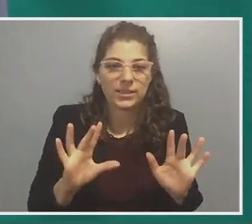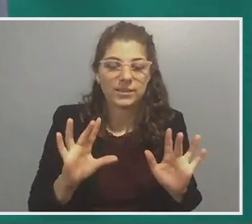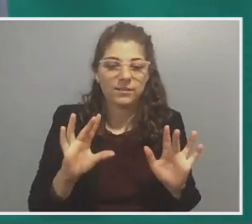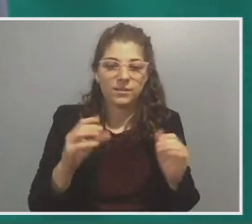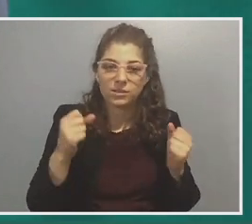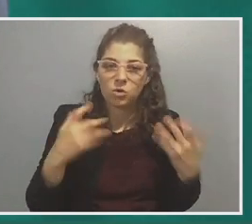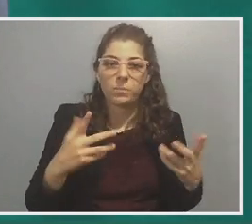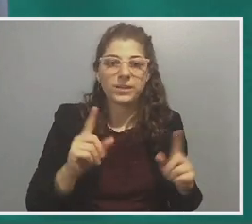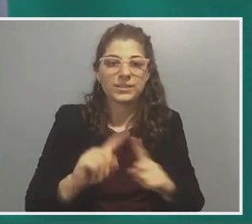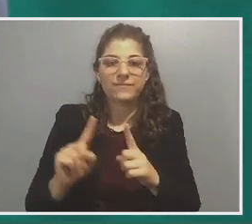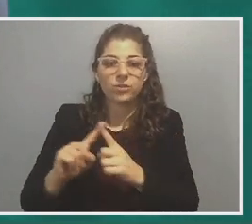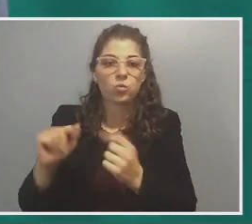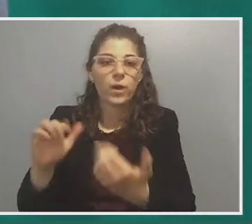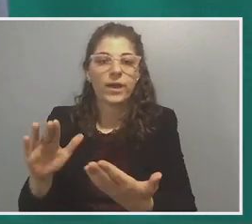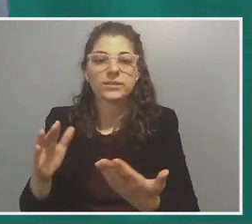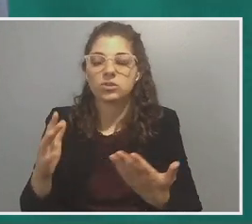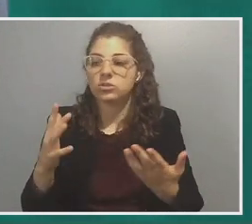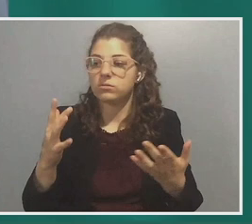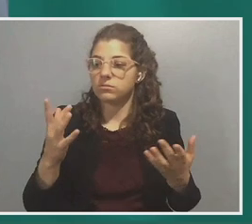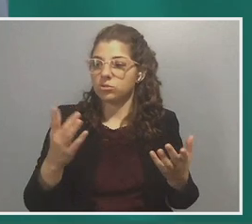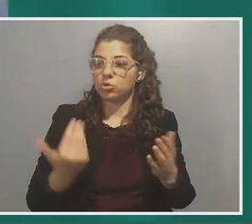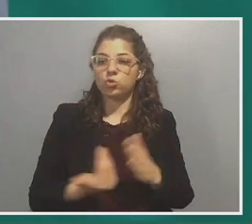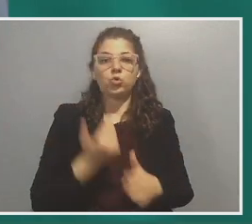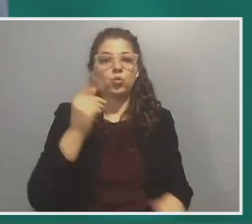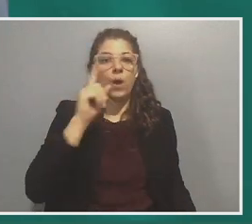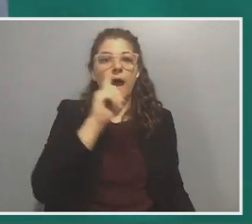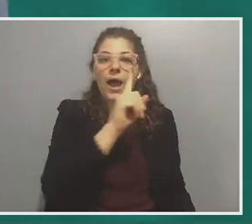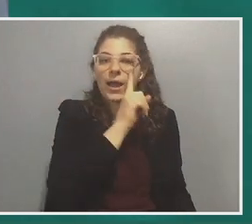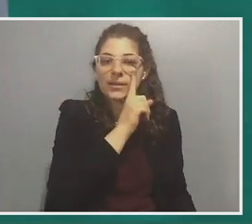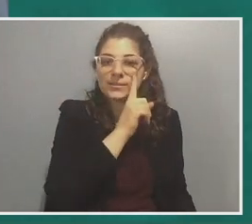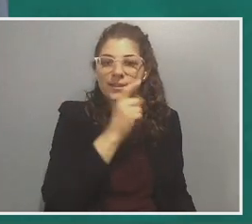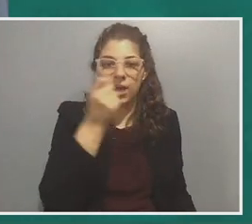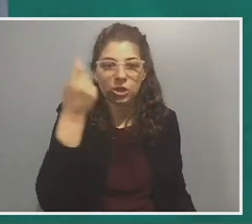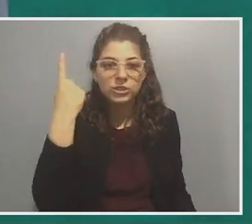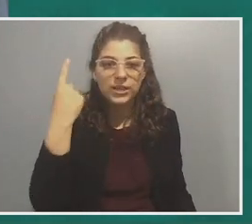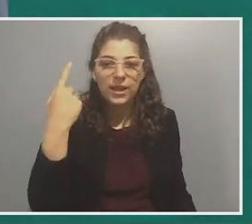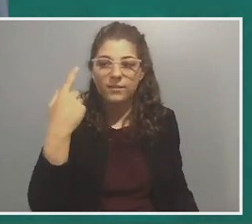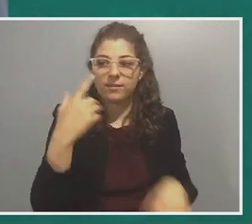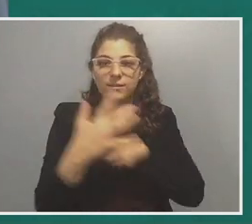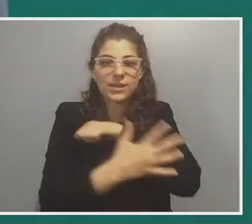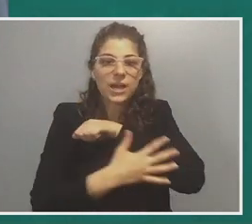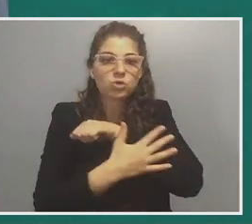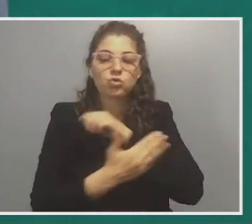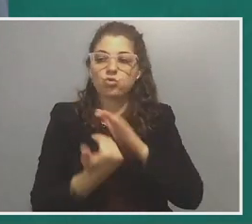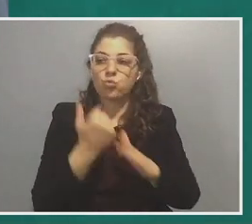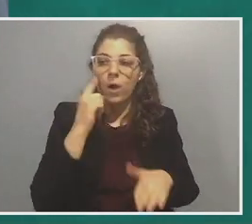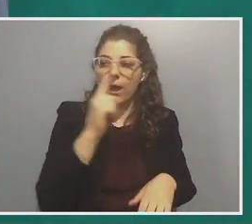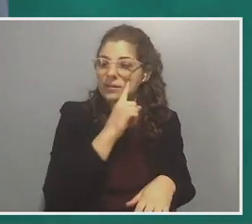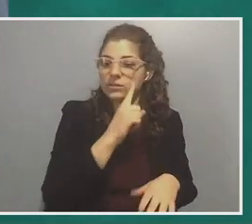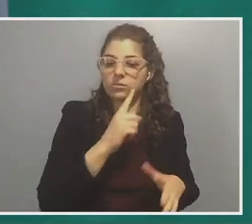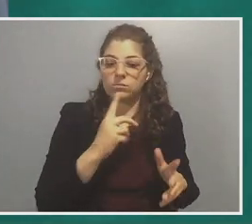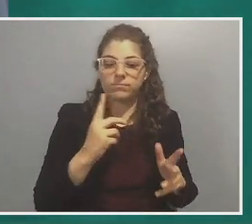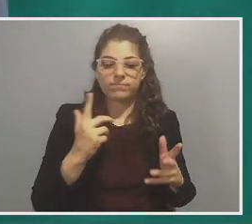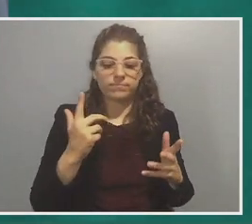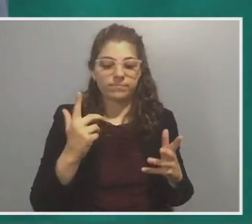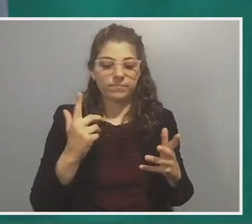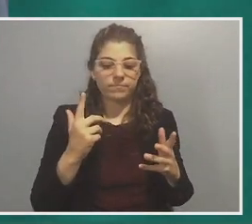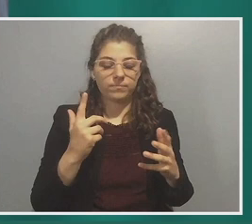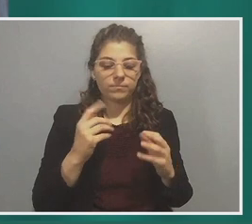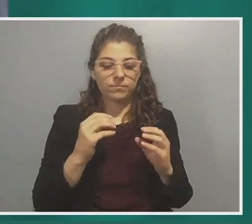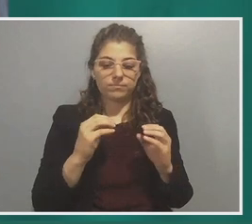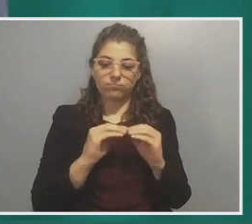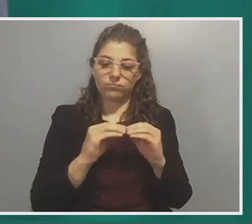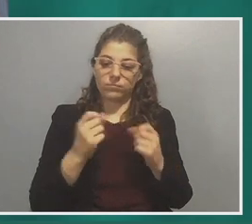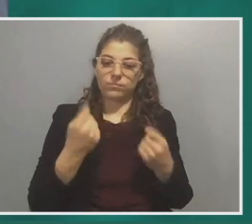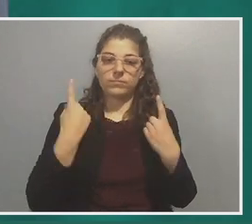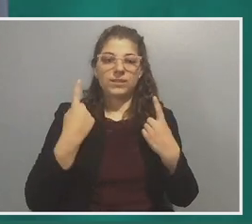respects. It was so, it gave me new eyes with which to understand this country. It gave me new eyes with which to more, more acutely understand. Because I